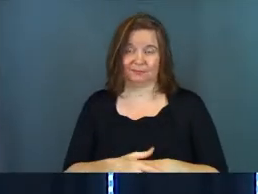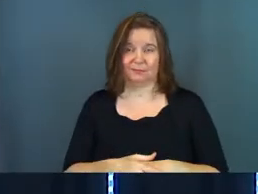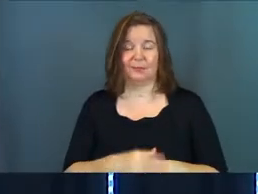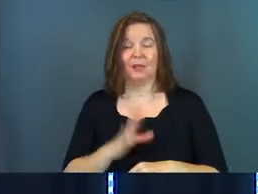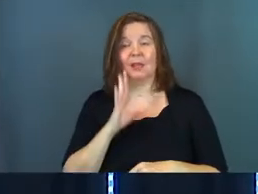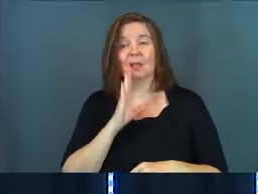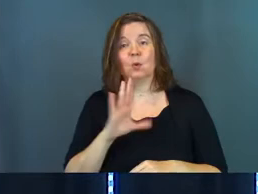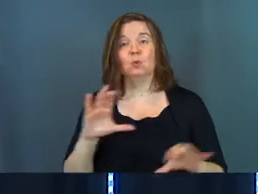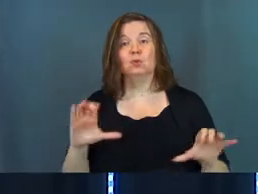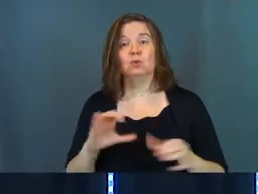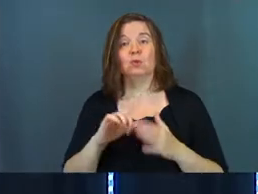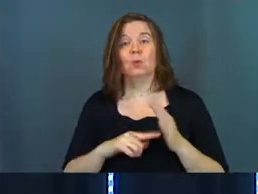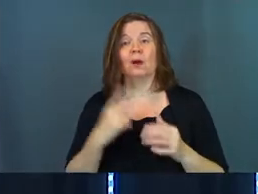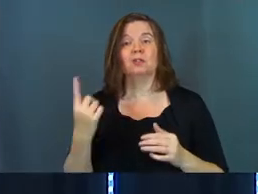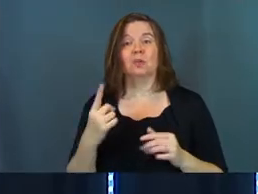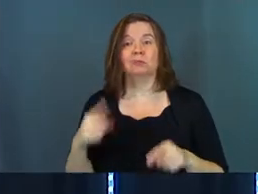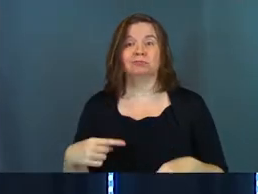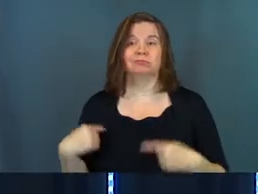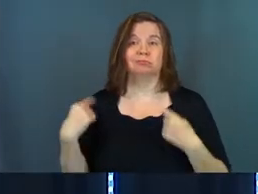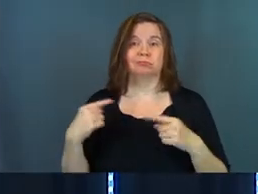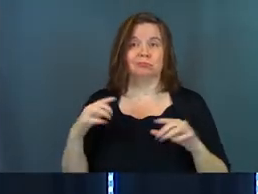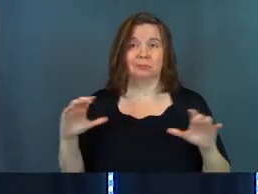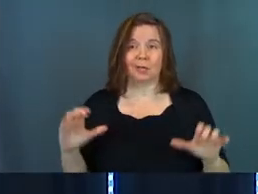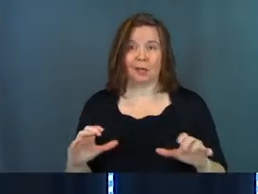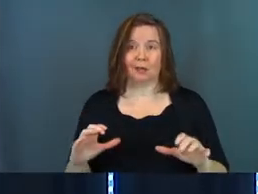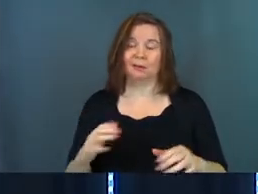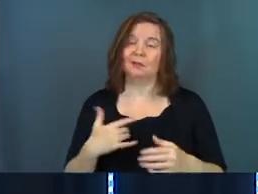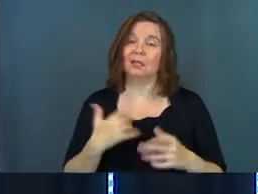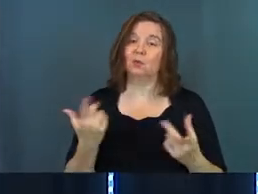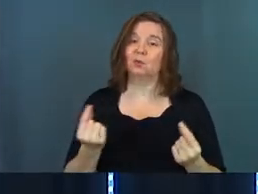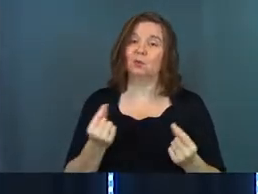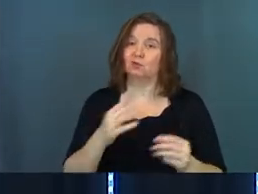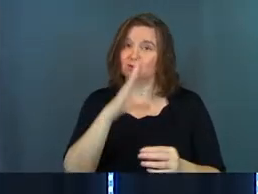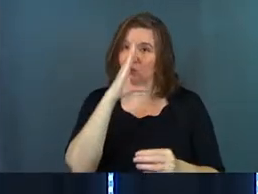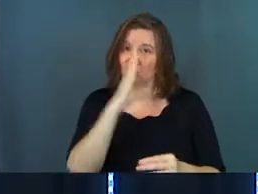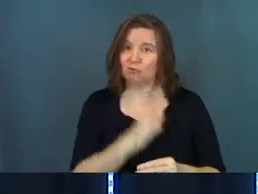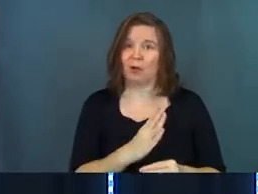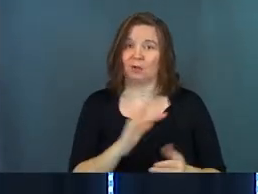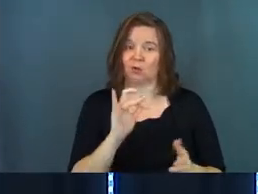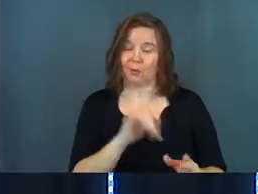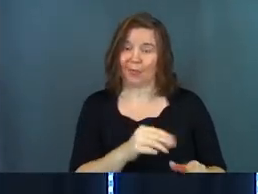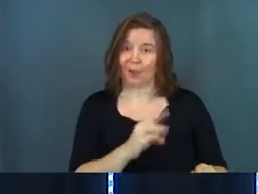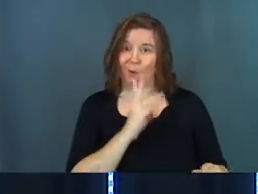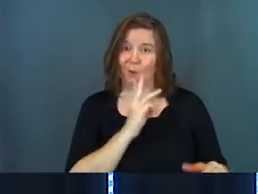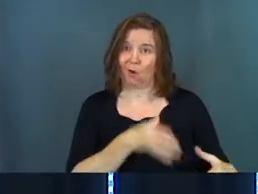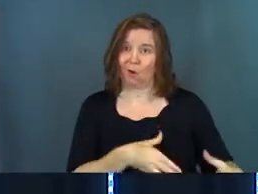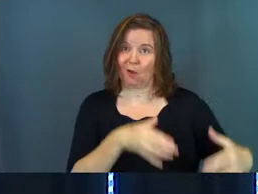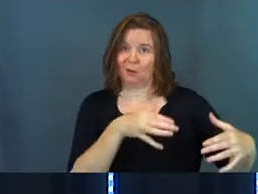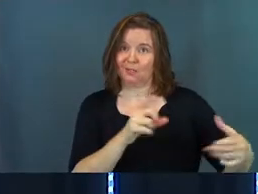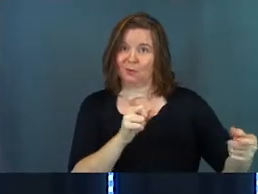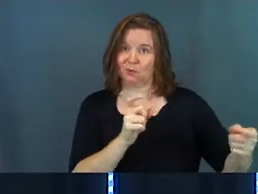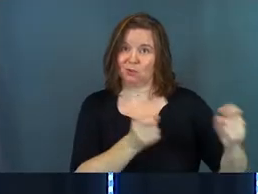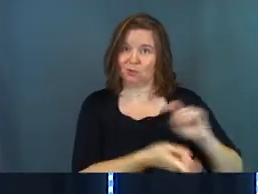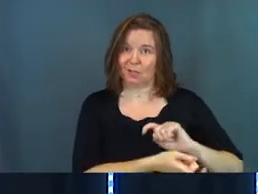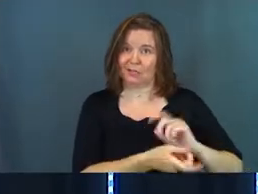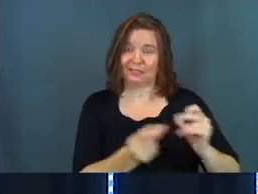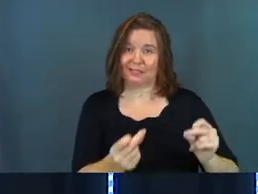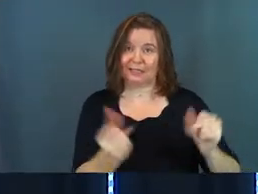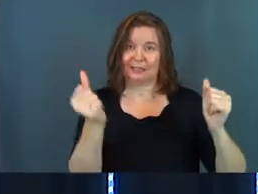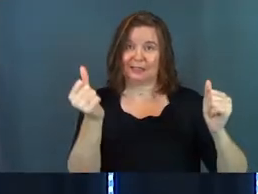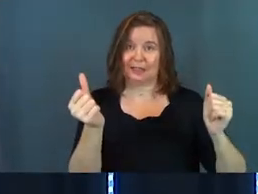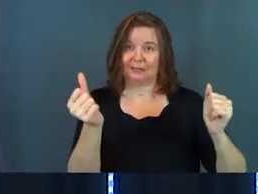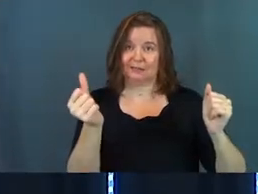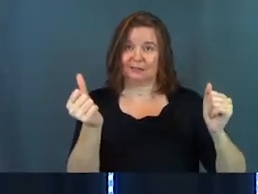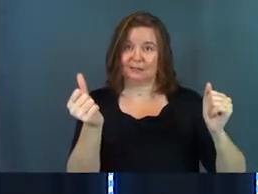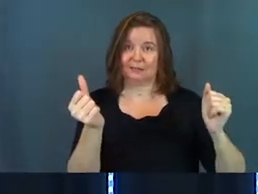And he's going to do what he has always done. He's going to do directly to that water. He's going to change it instantly